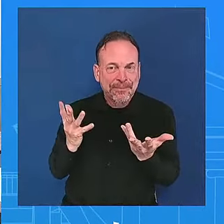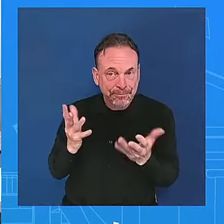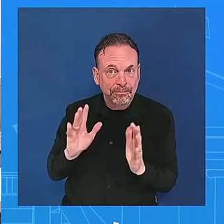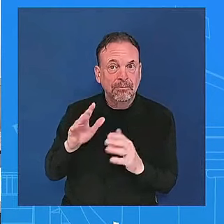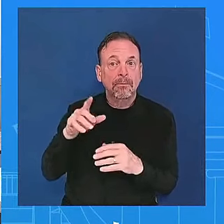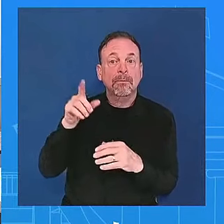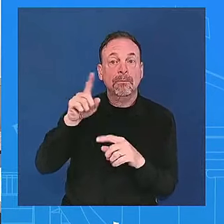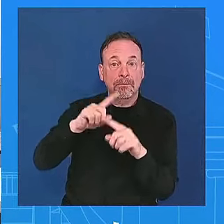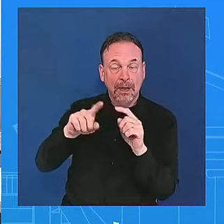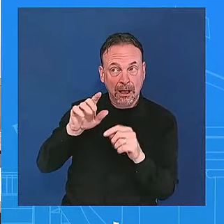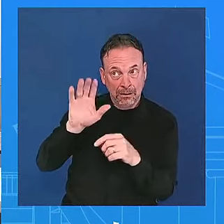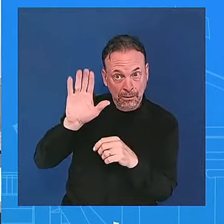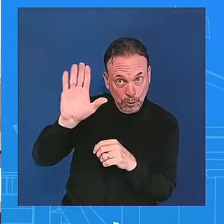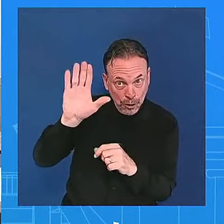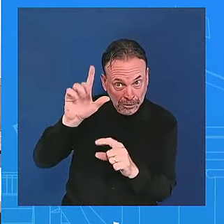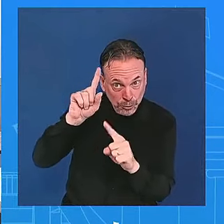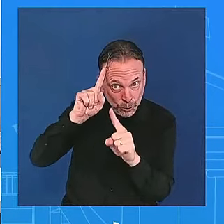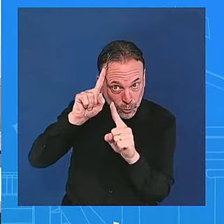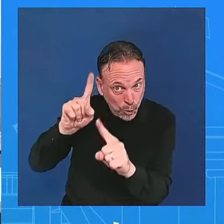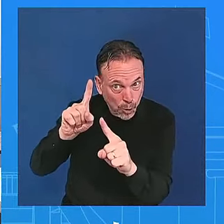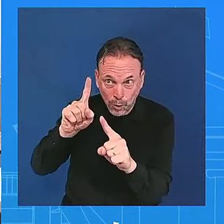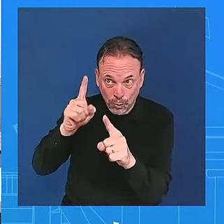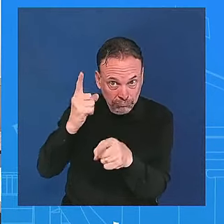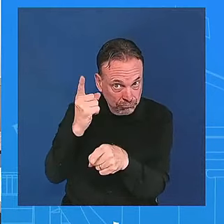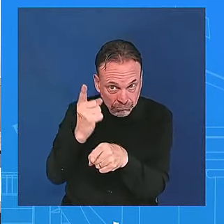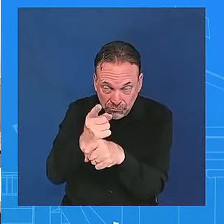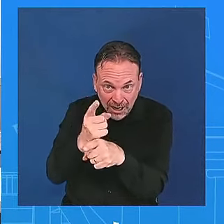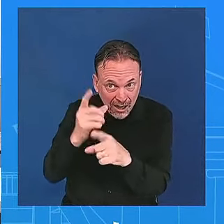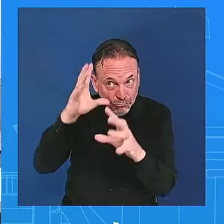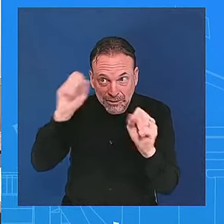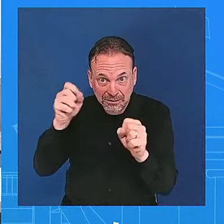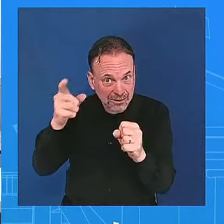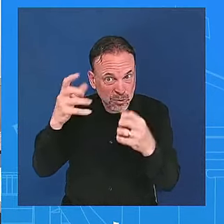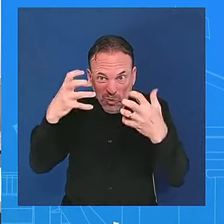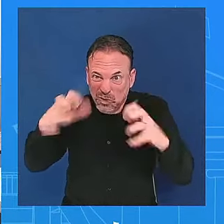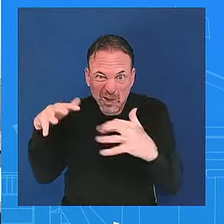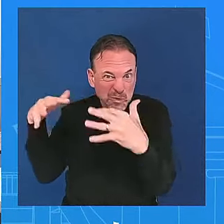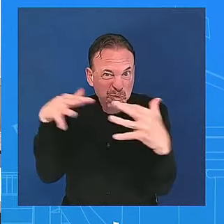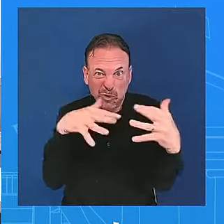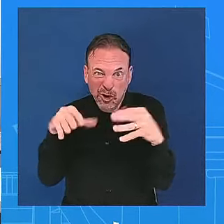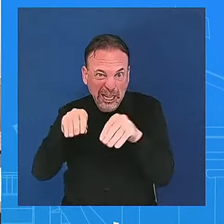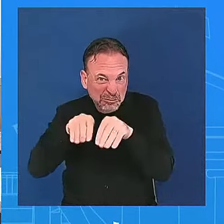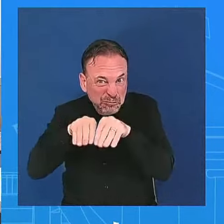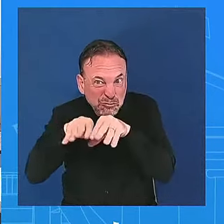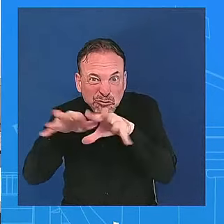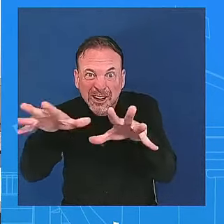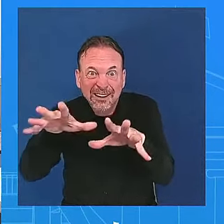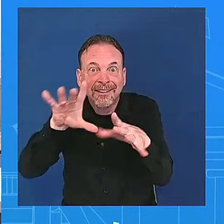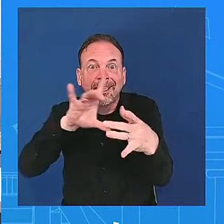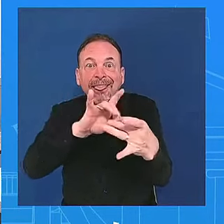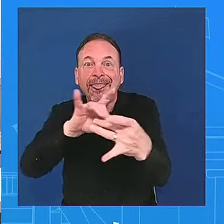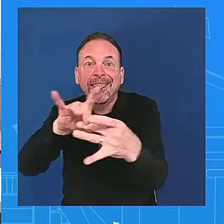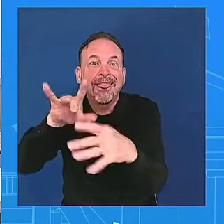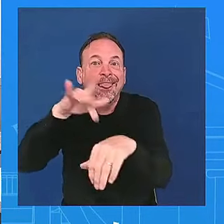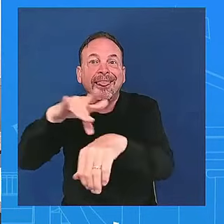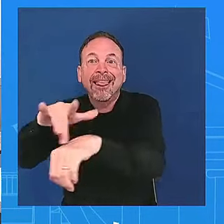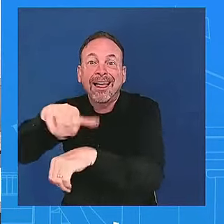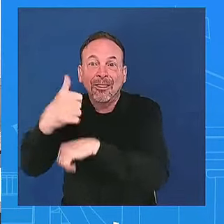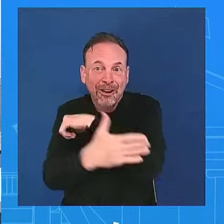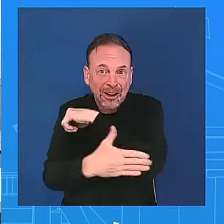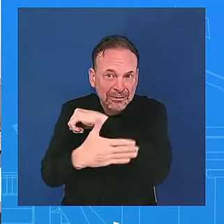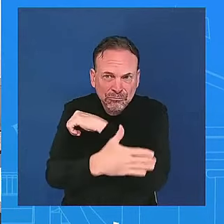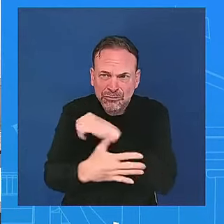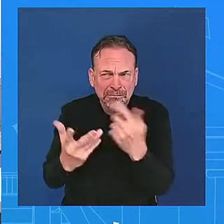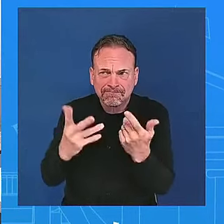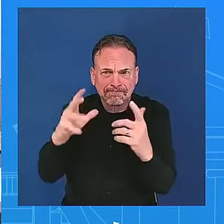netanyahu just sat down together last week was the president was his team surprised by what's happened in